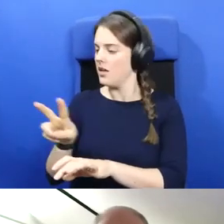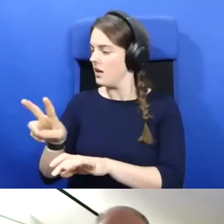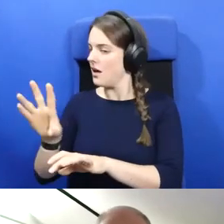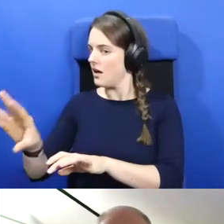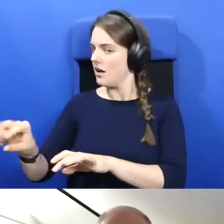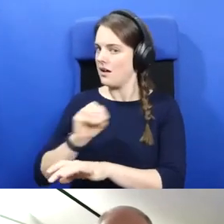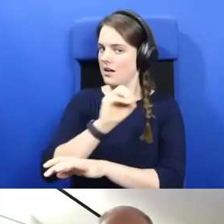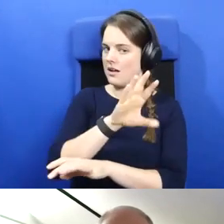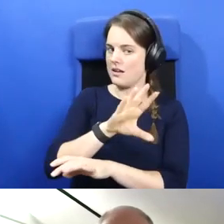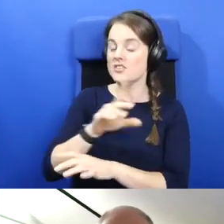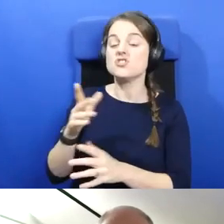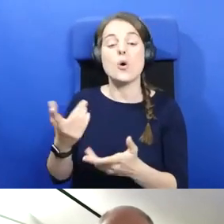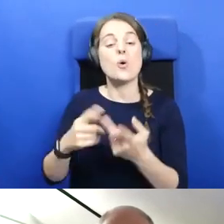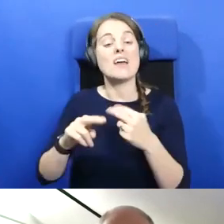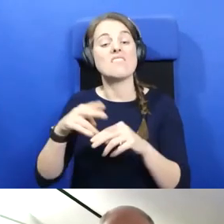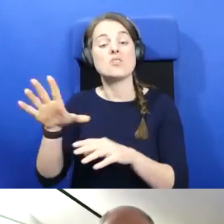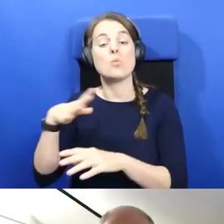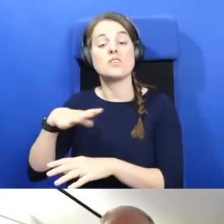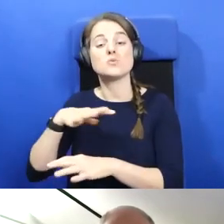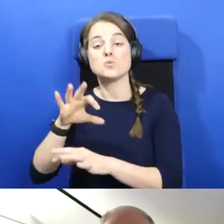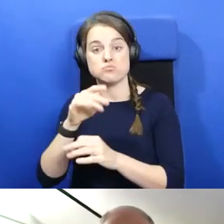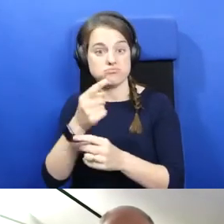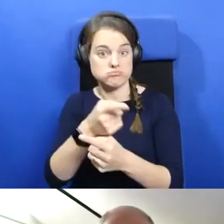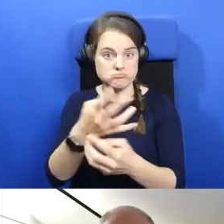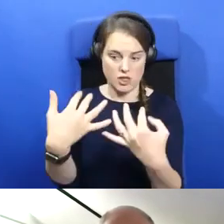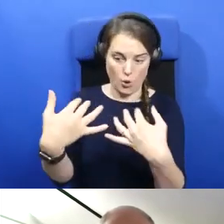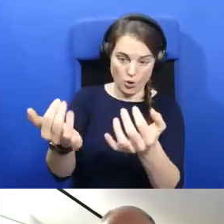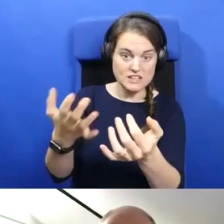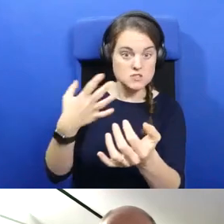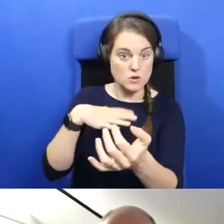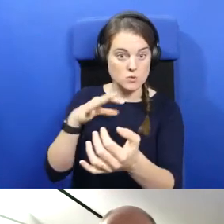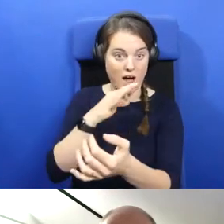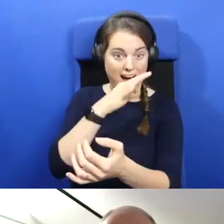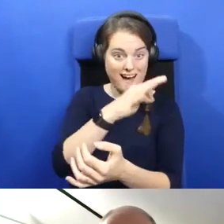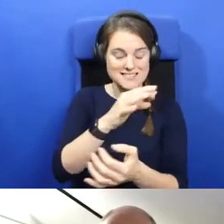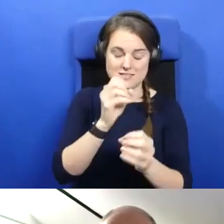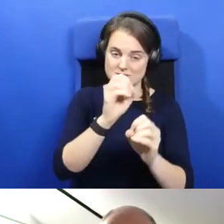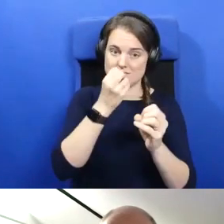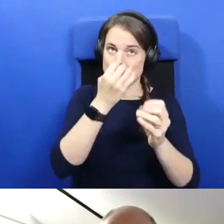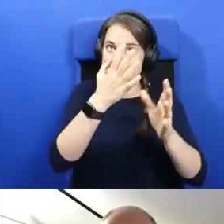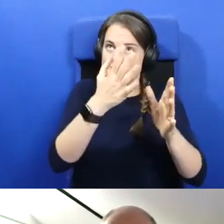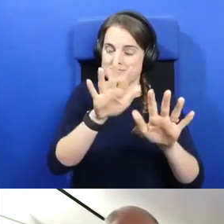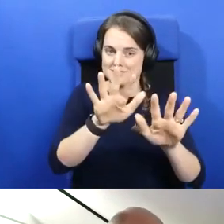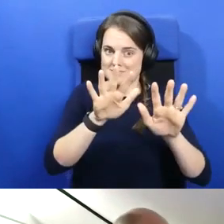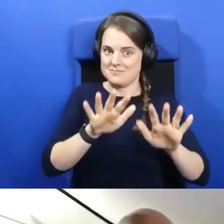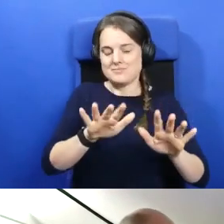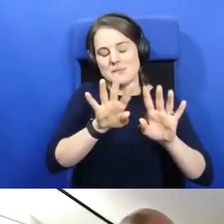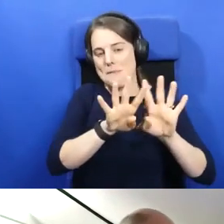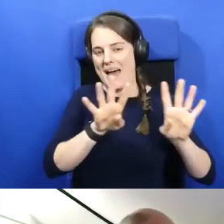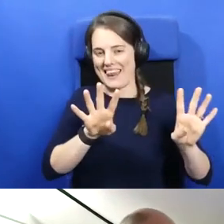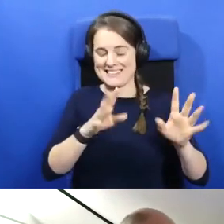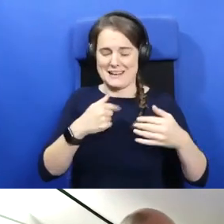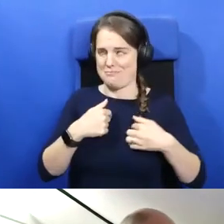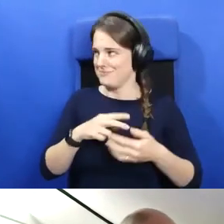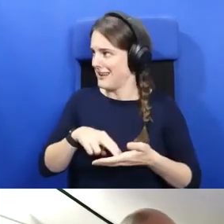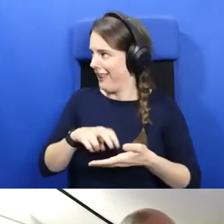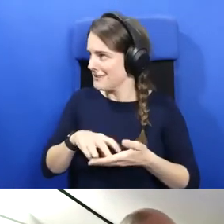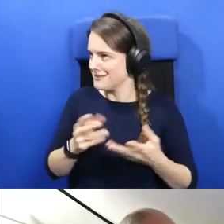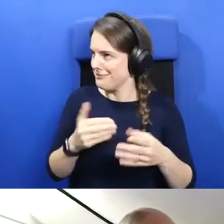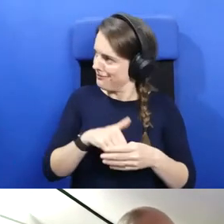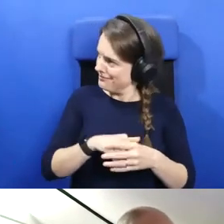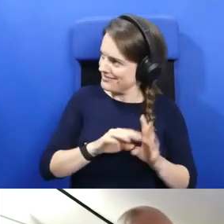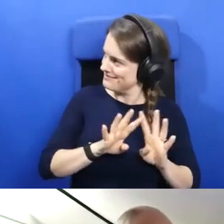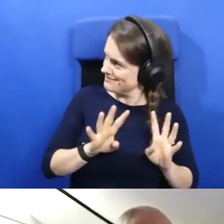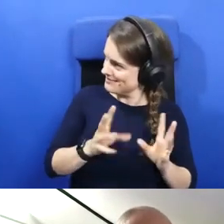ask a question to our our esteemed panellists, I might say I'm delighted to be in the company of so many who